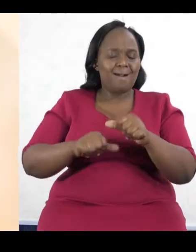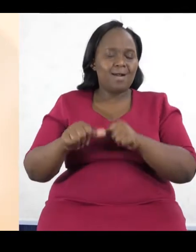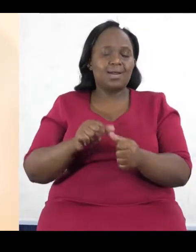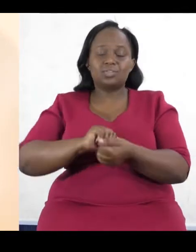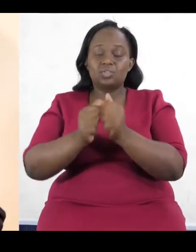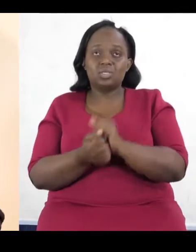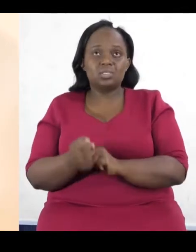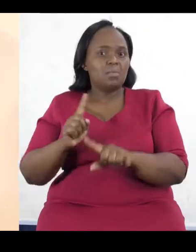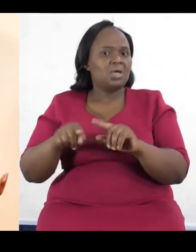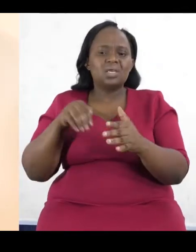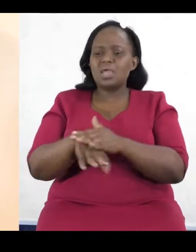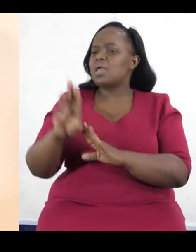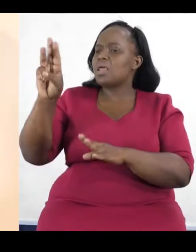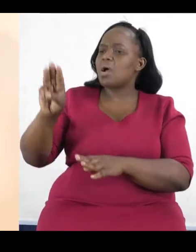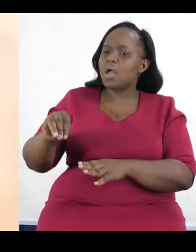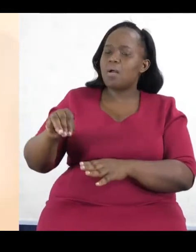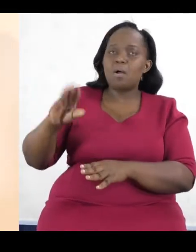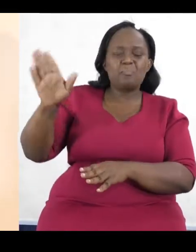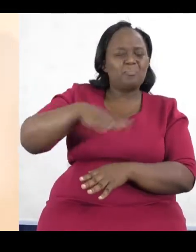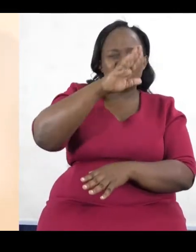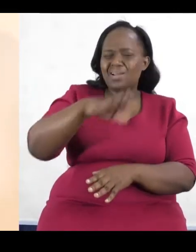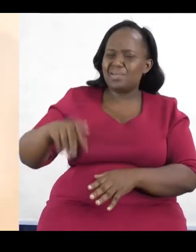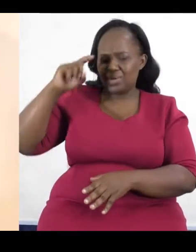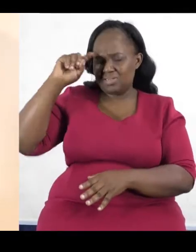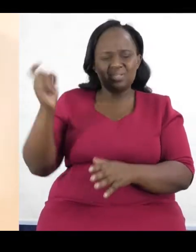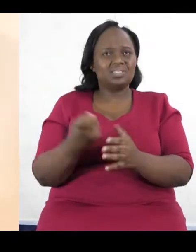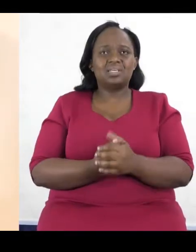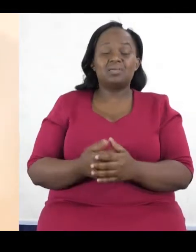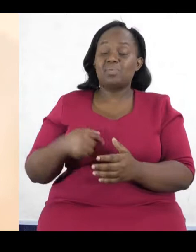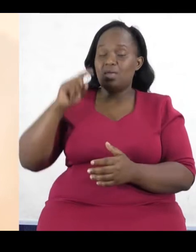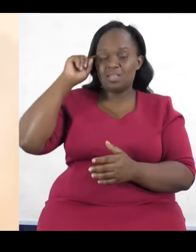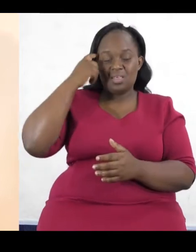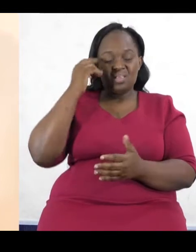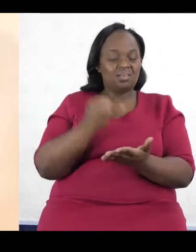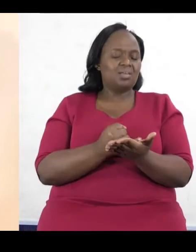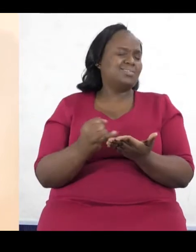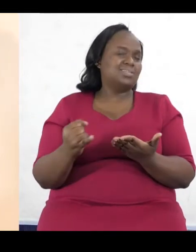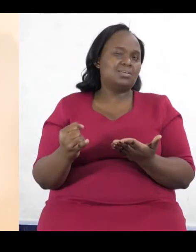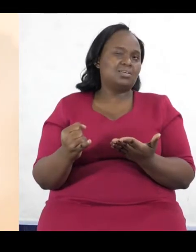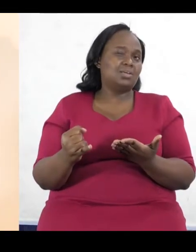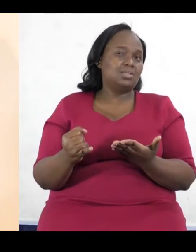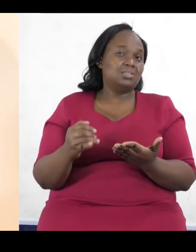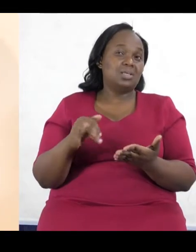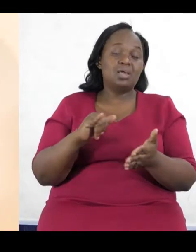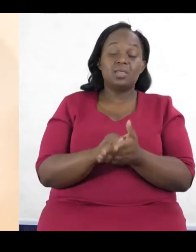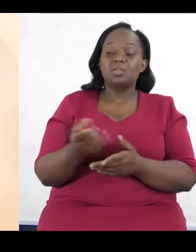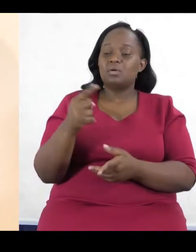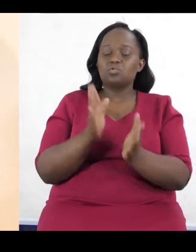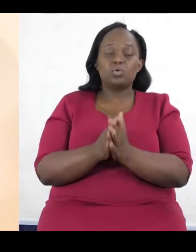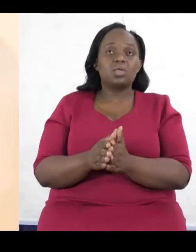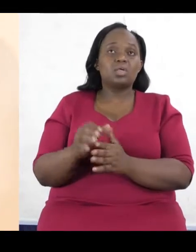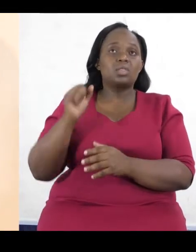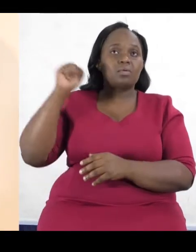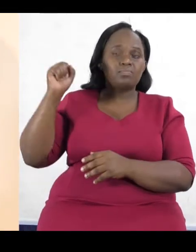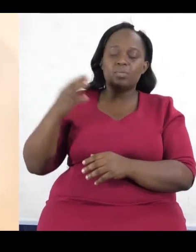supported. So I think the whole integrity that comes with politics, I as Tela, if I want to buy, I need to ask myself, am I